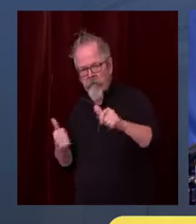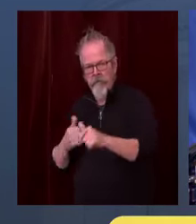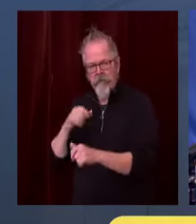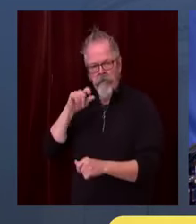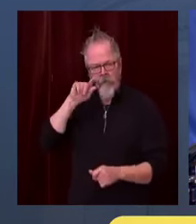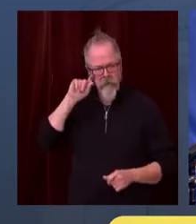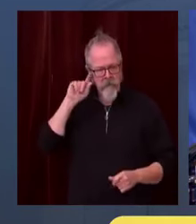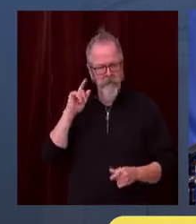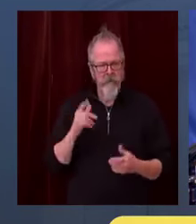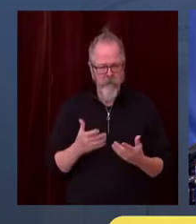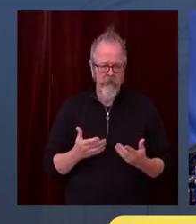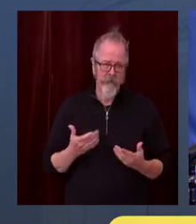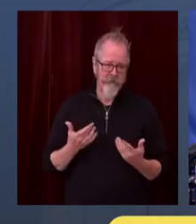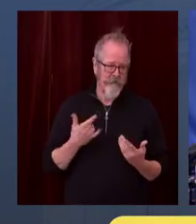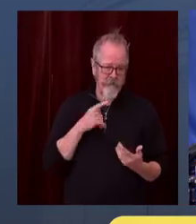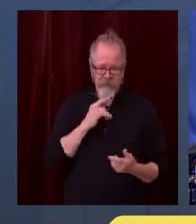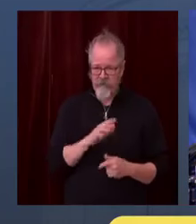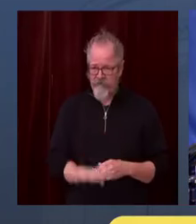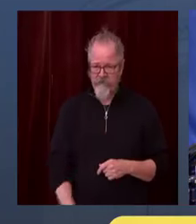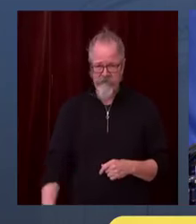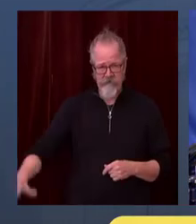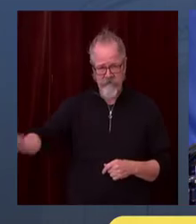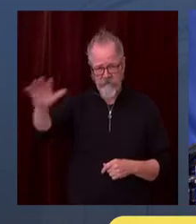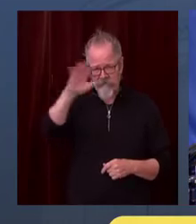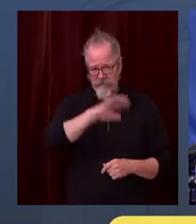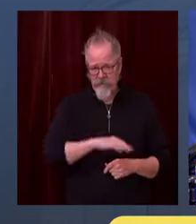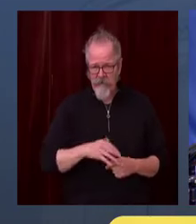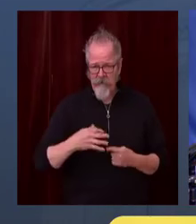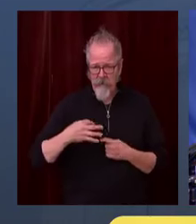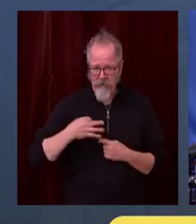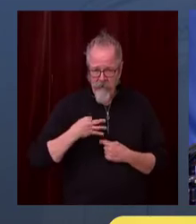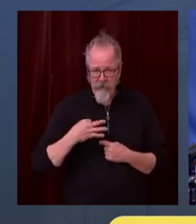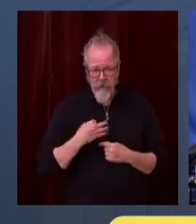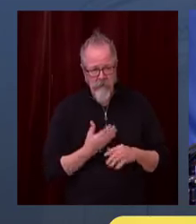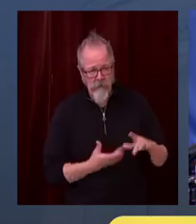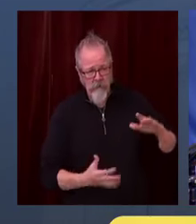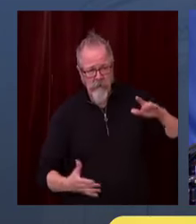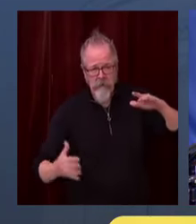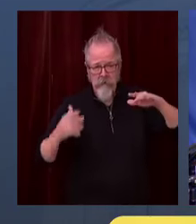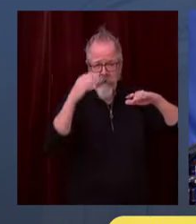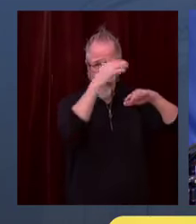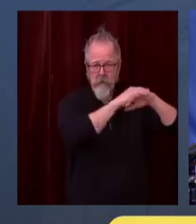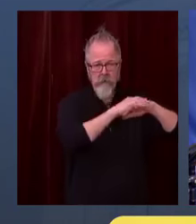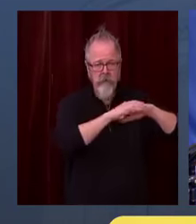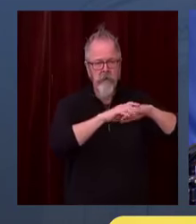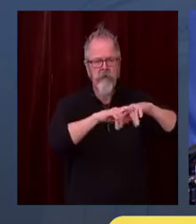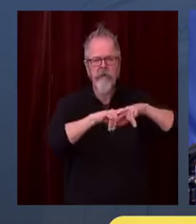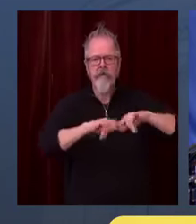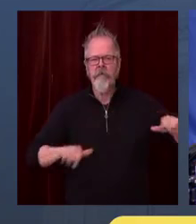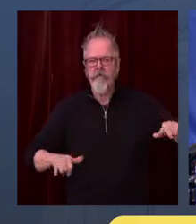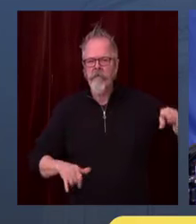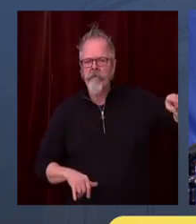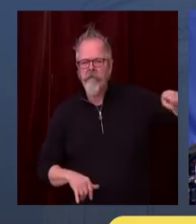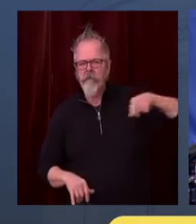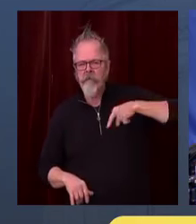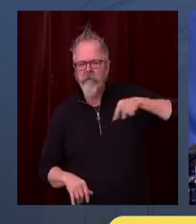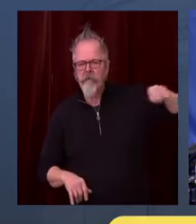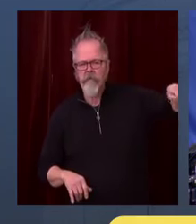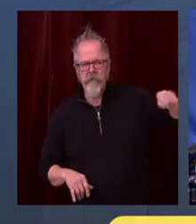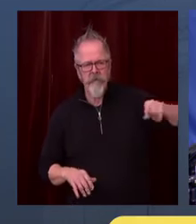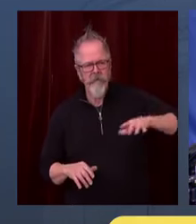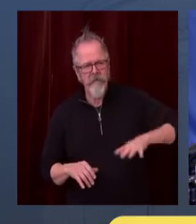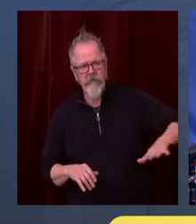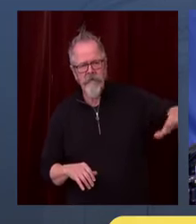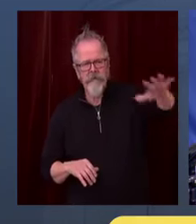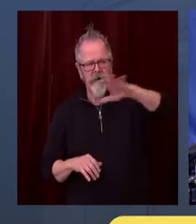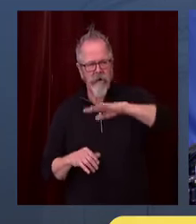And we're going to do everything humanly possible and are. I'm actually meeting the director of the department Monday to talk about some new creative ways we hope to even accelerate